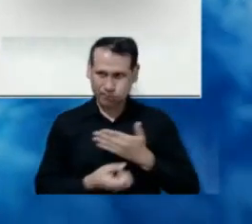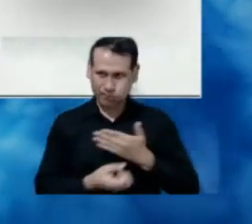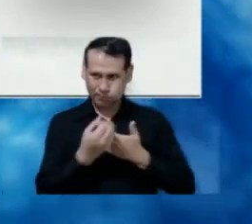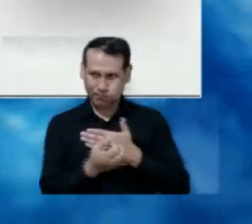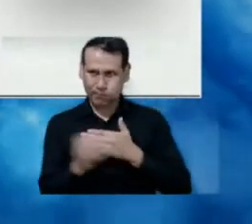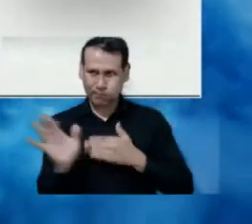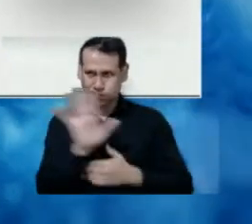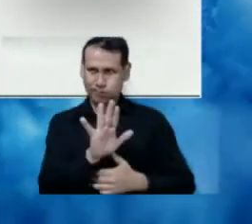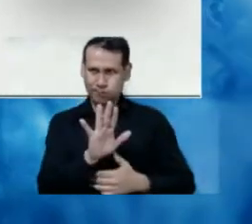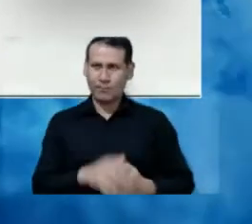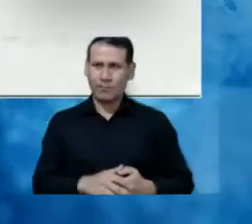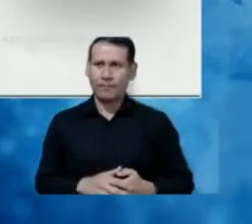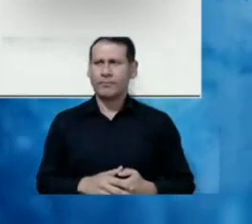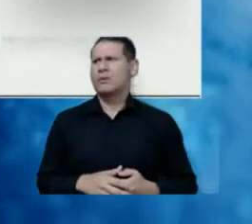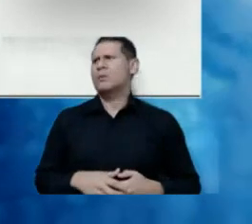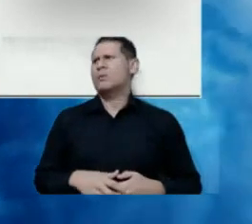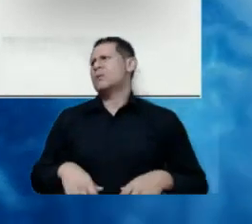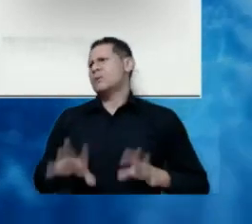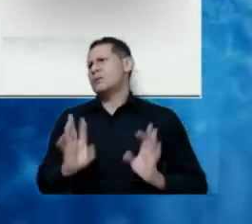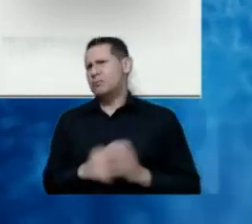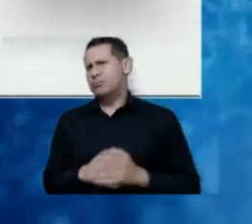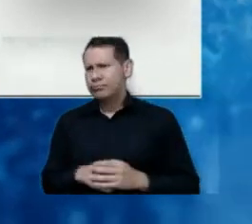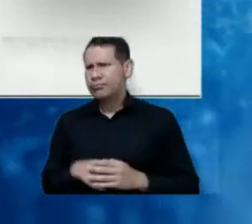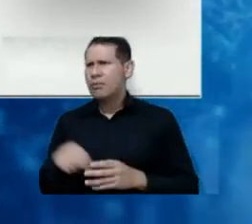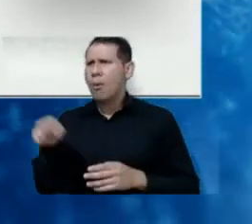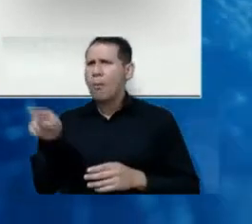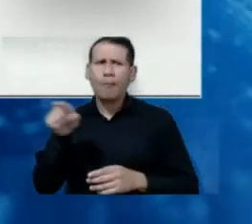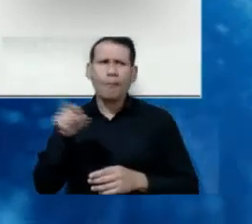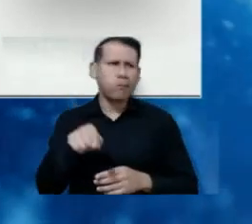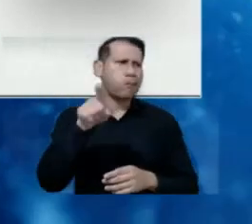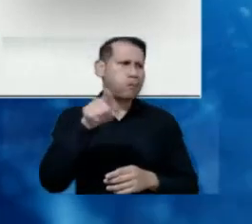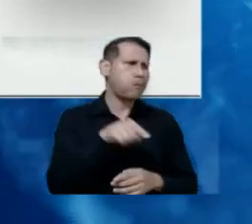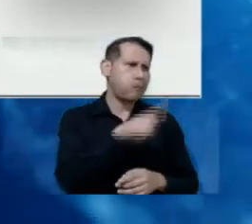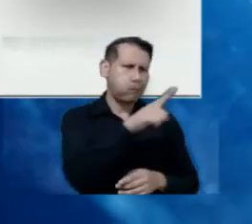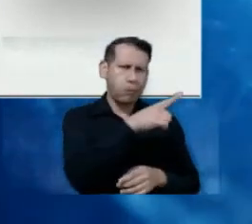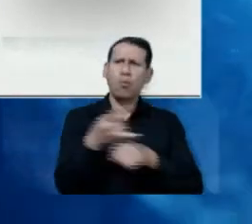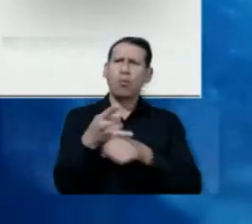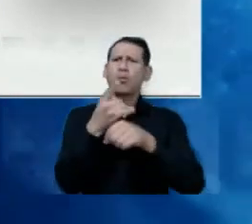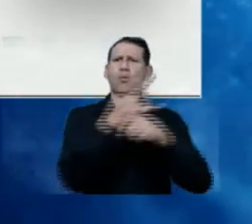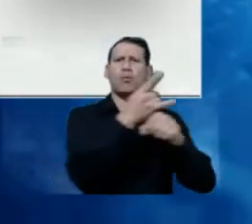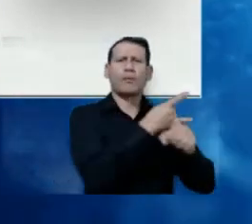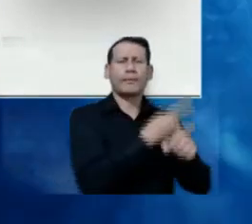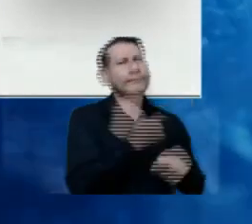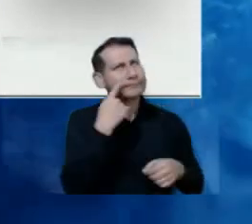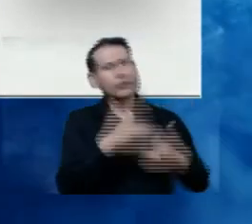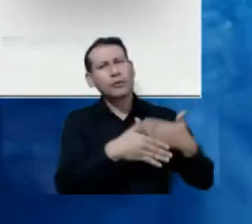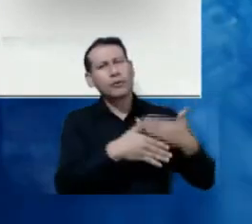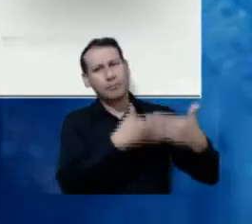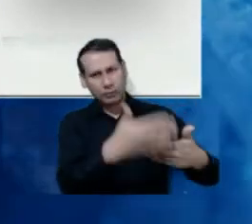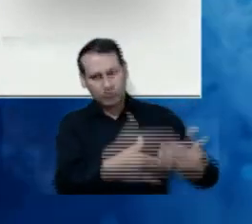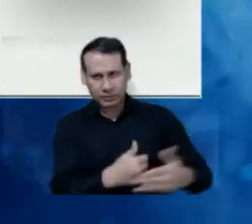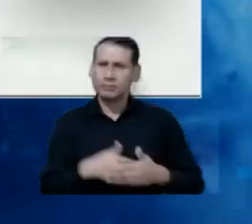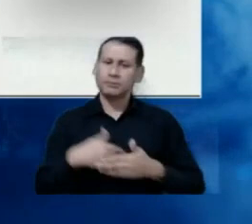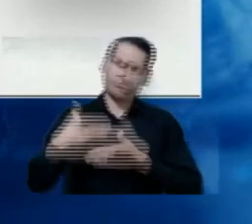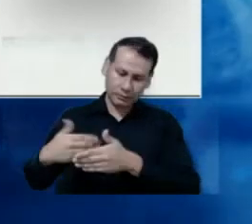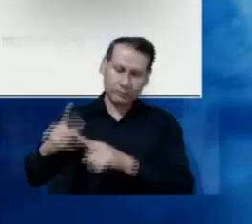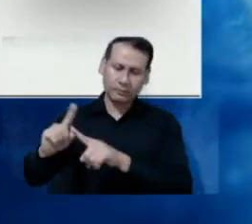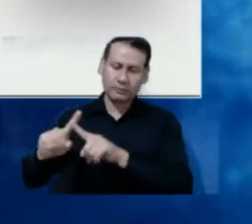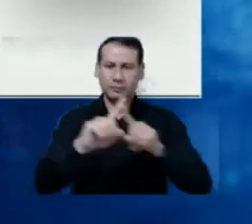specific cases of the use in the different processes of the different value chains,